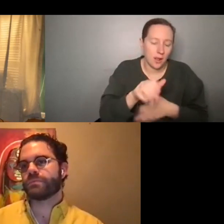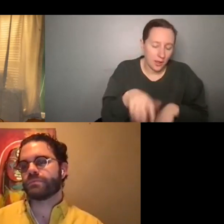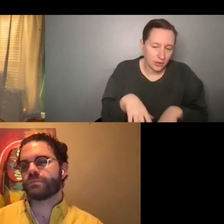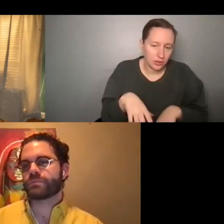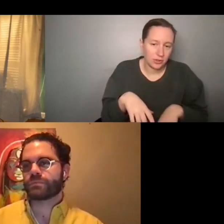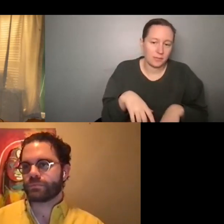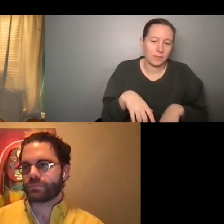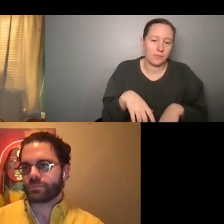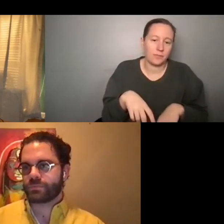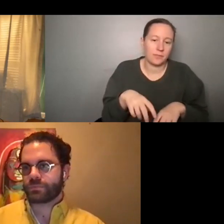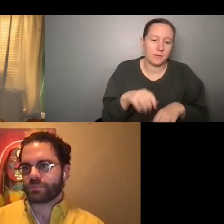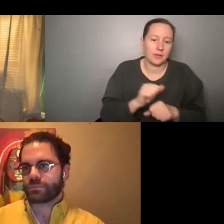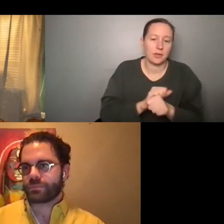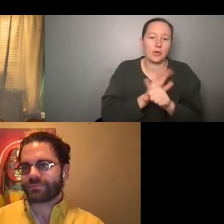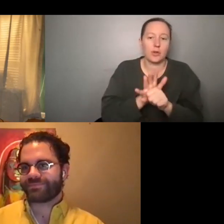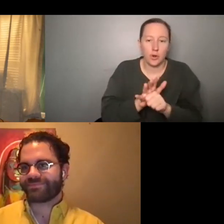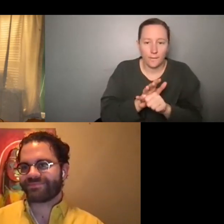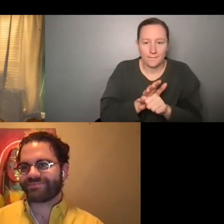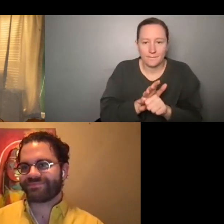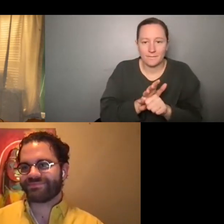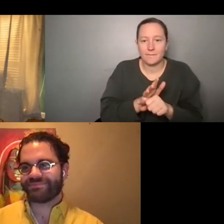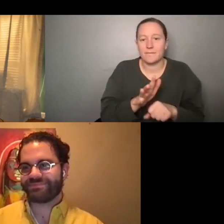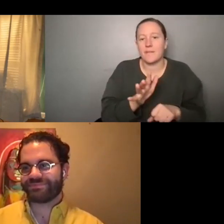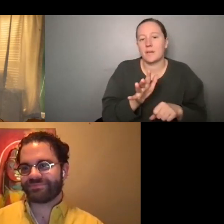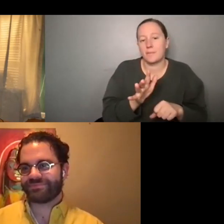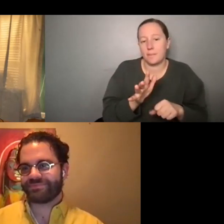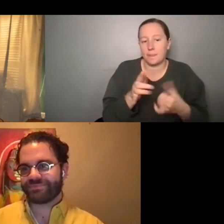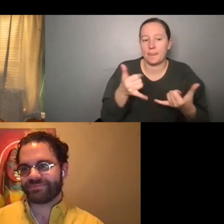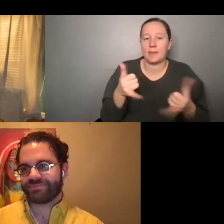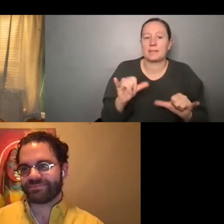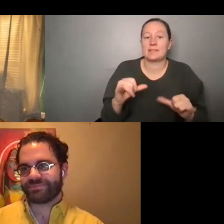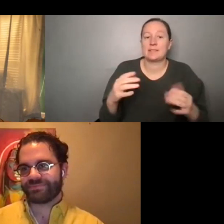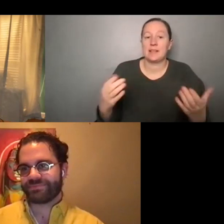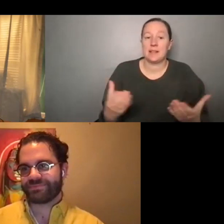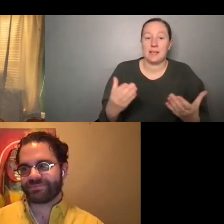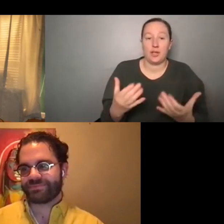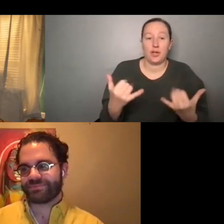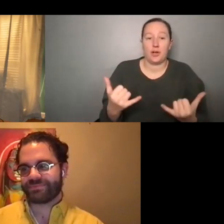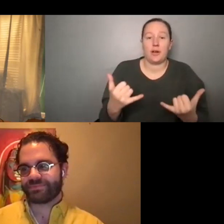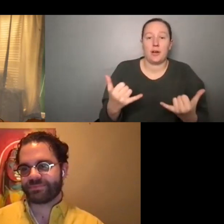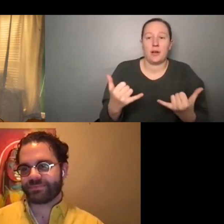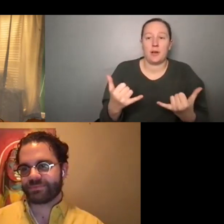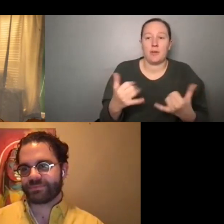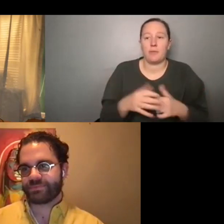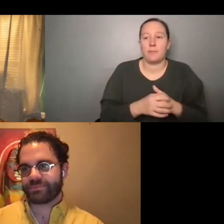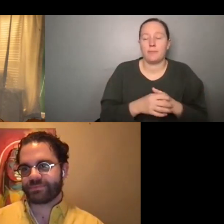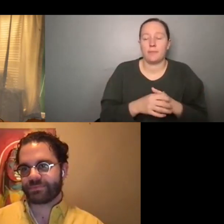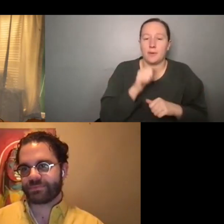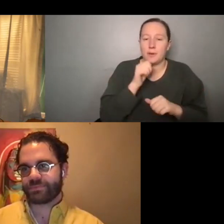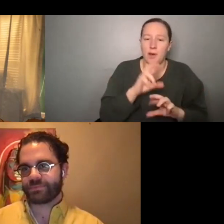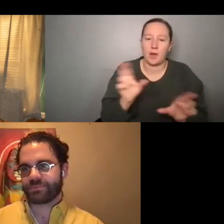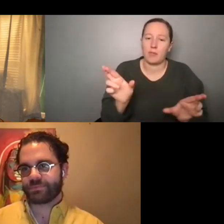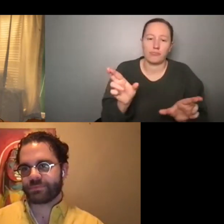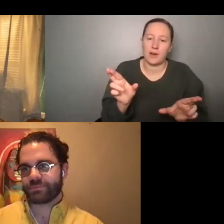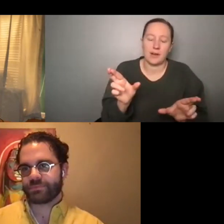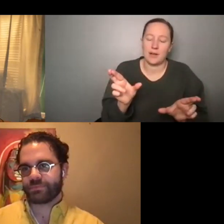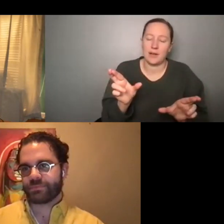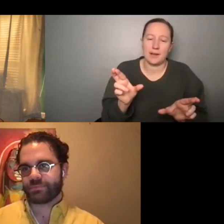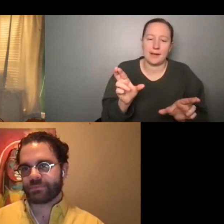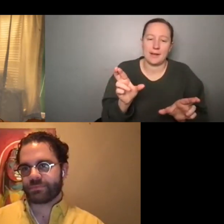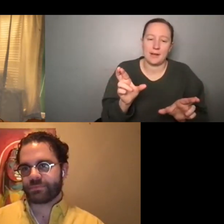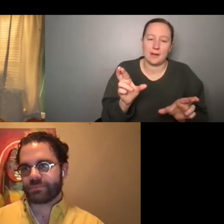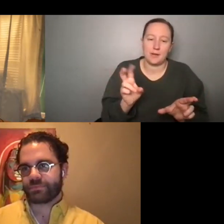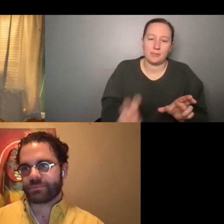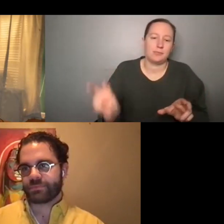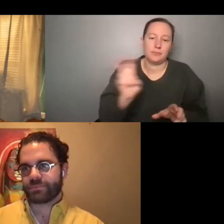the pandemic was, it's still here. And so I wasn't ready yet. Um, so anyway,